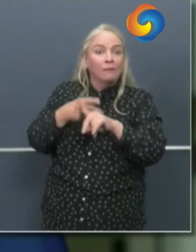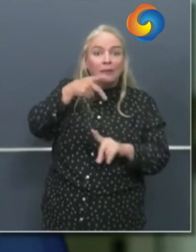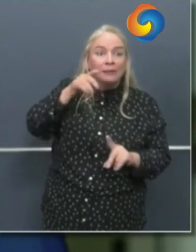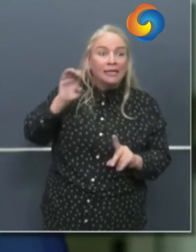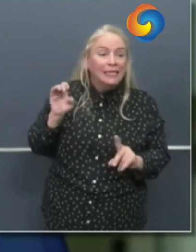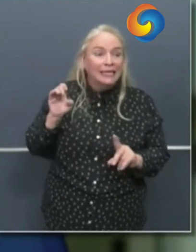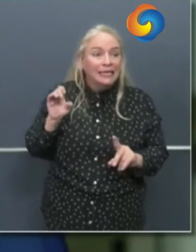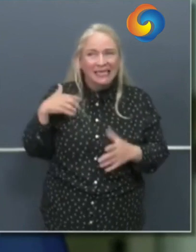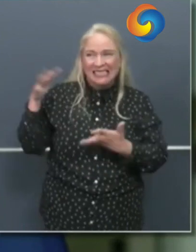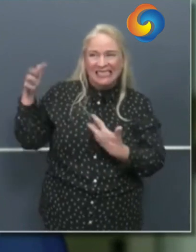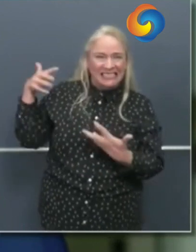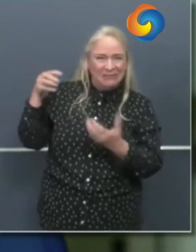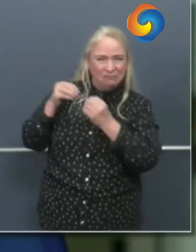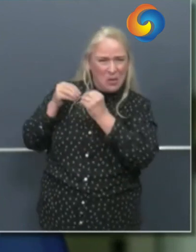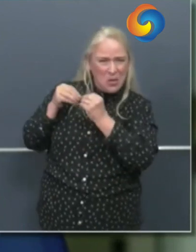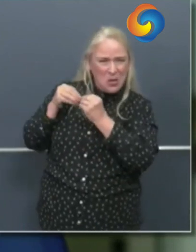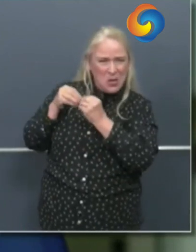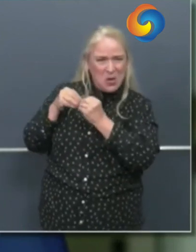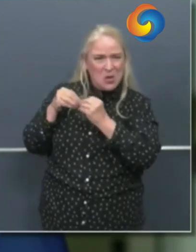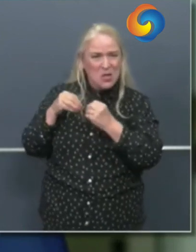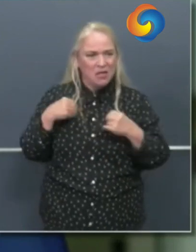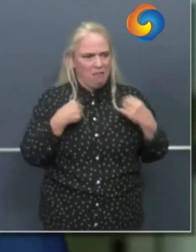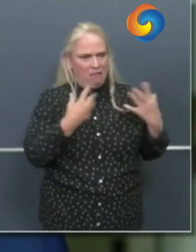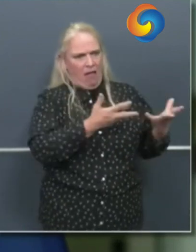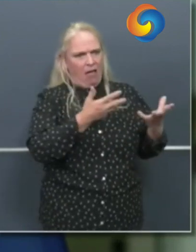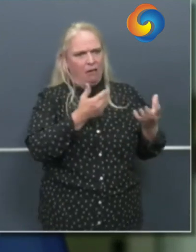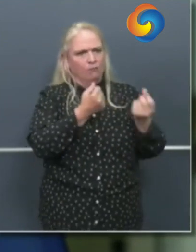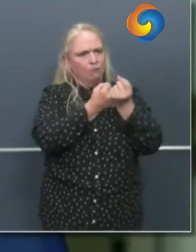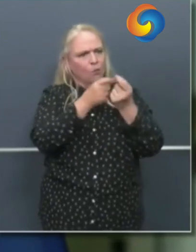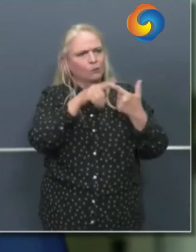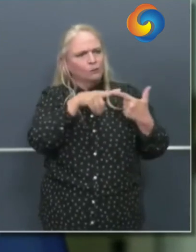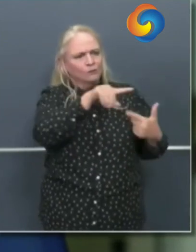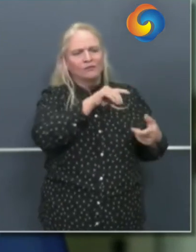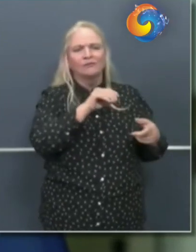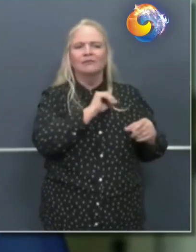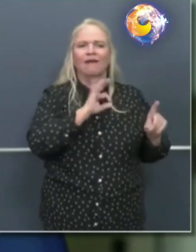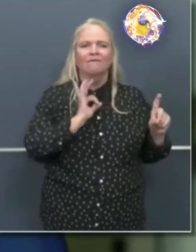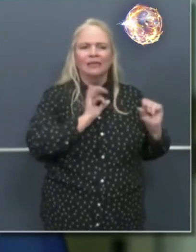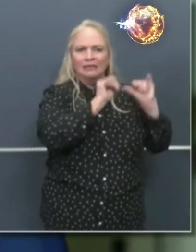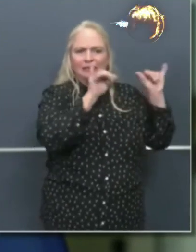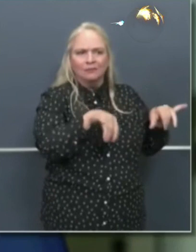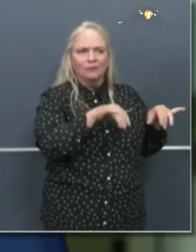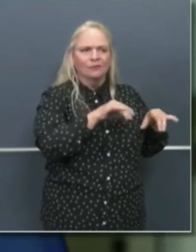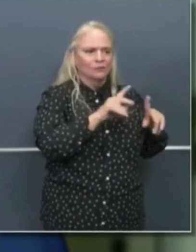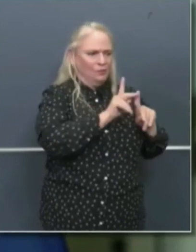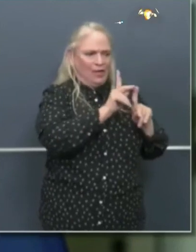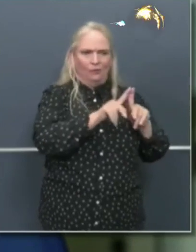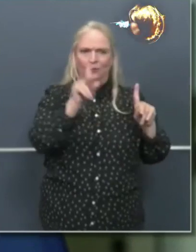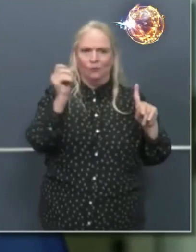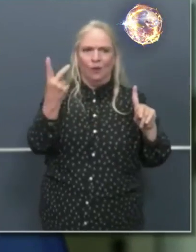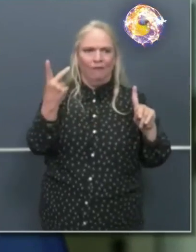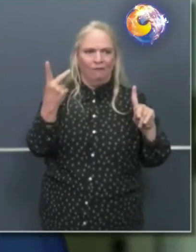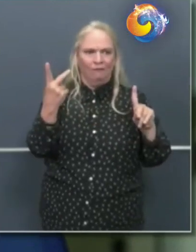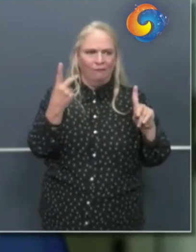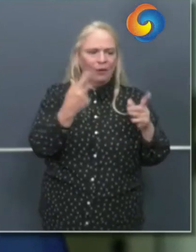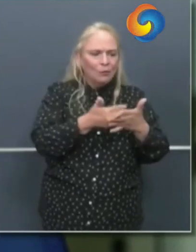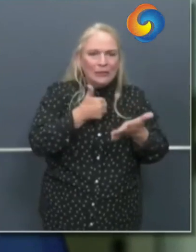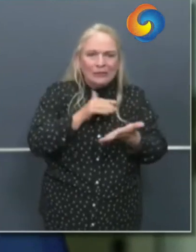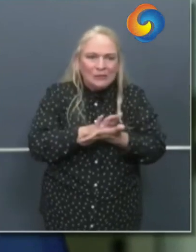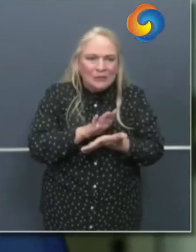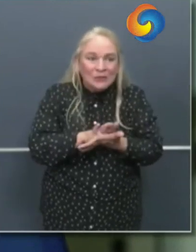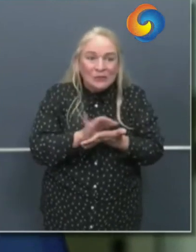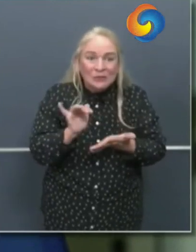ppe to provide even more support for our educational system not justk through 12 but our preschools and obviously our